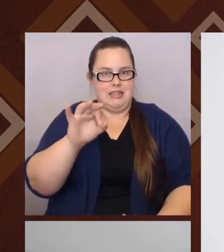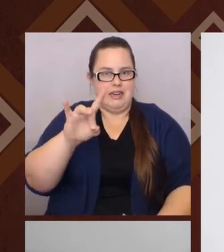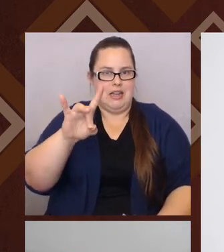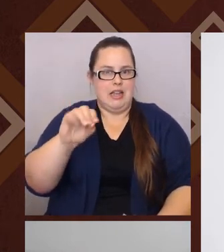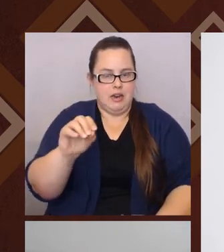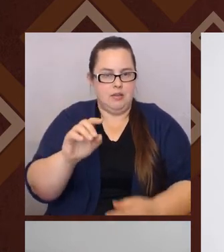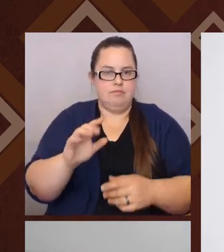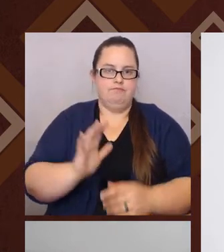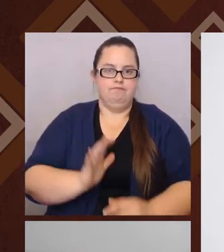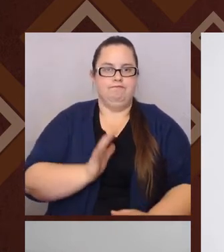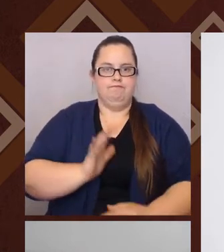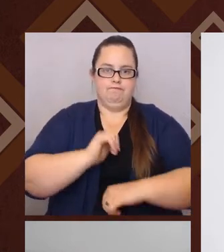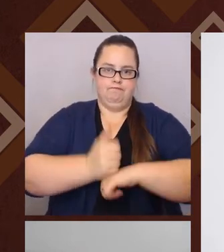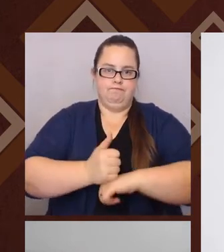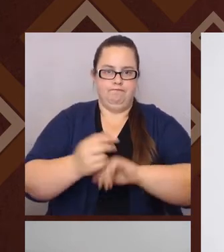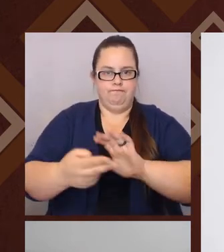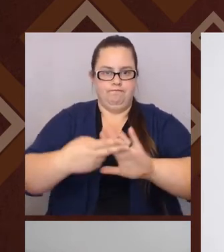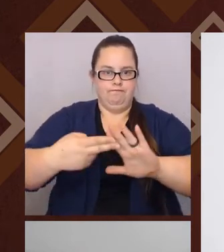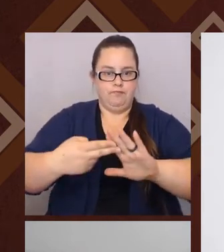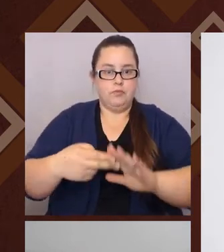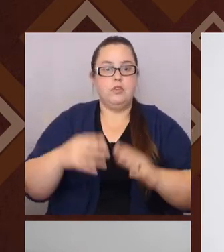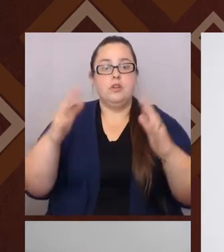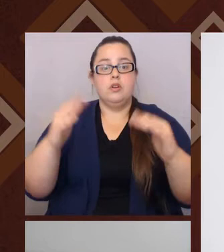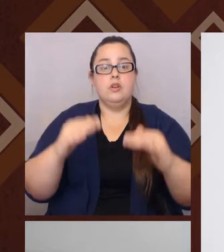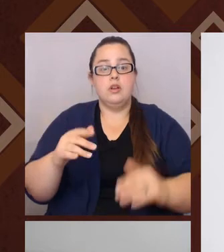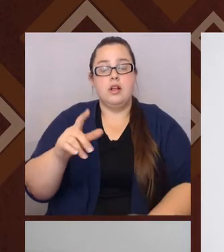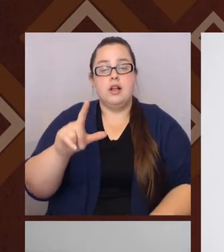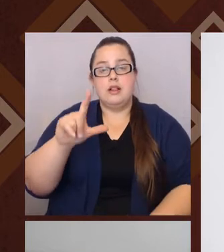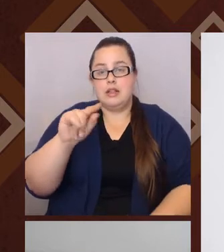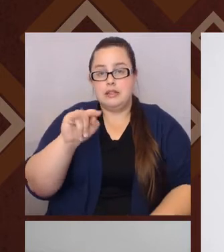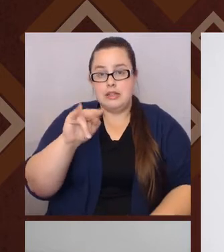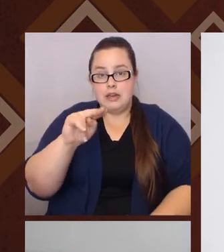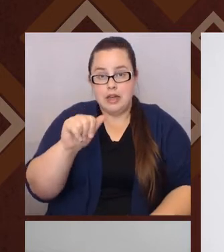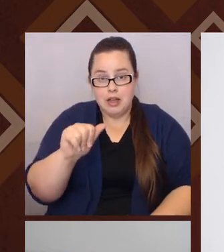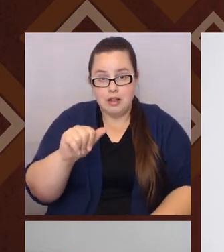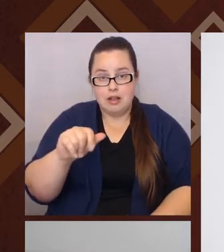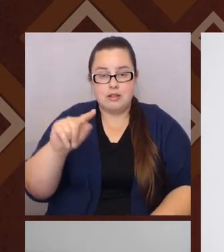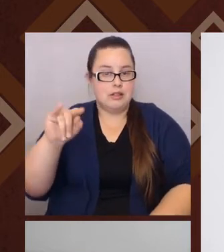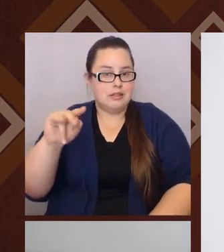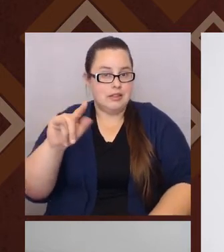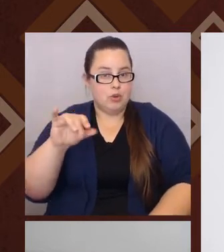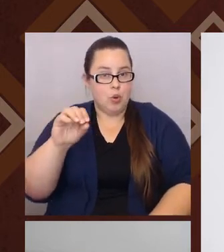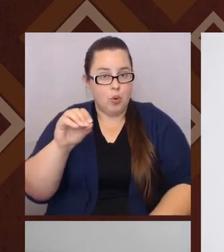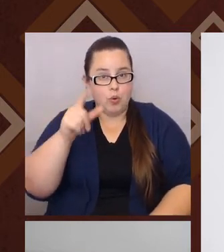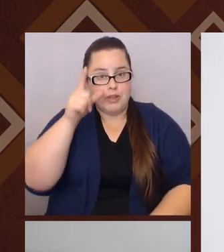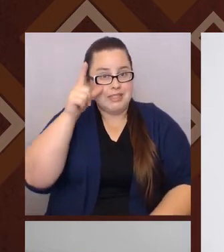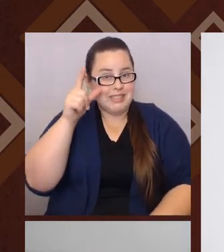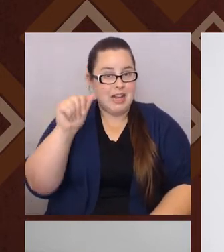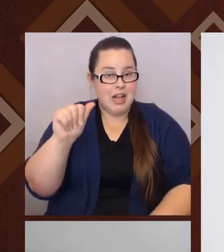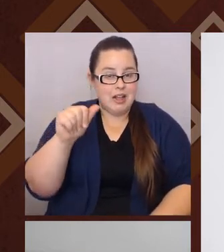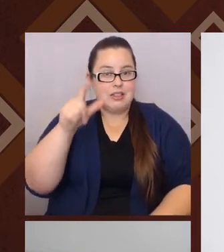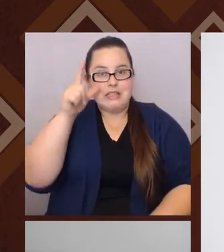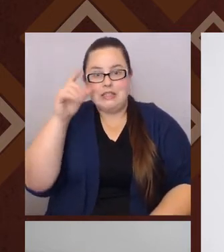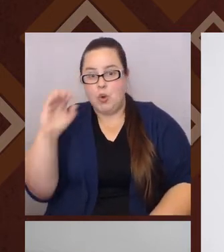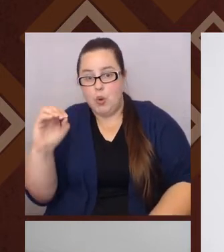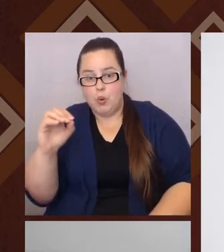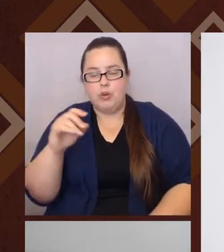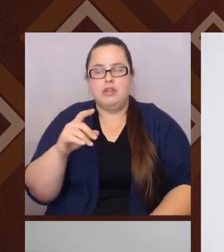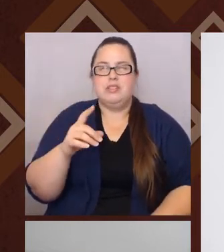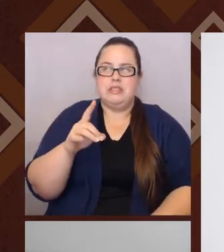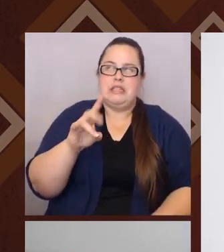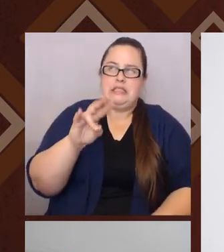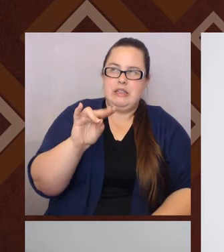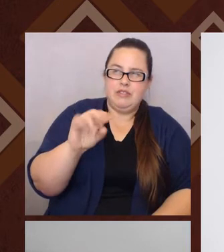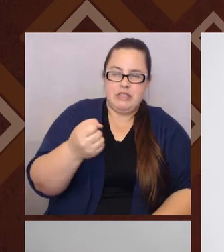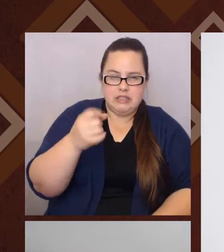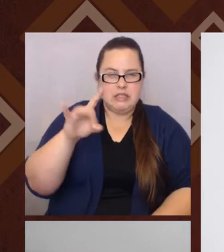Latina and Latino become popular terms. And I would say also again, that same framework, the 1980s, really 1970s and